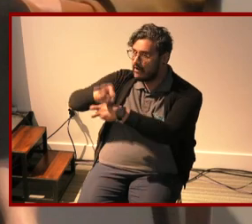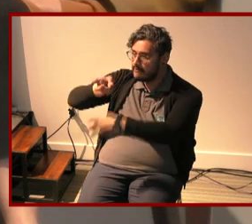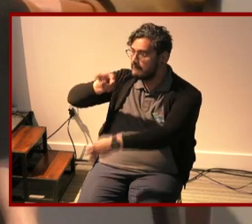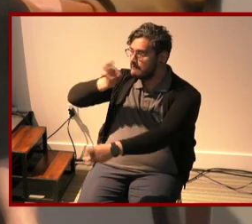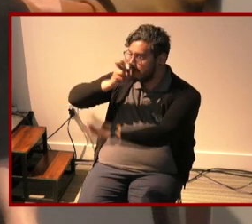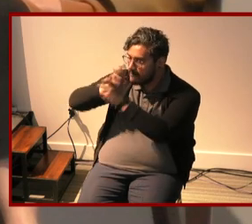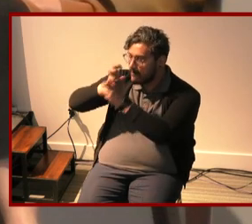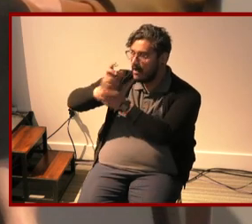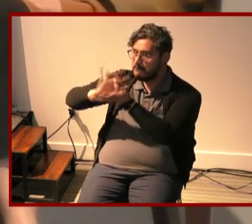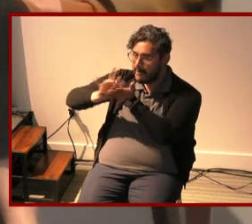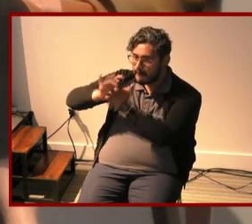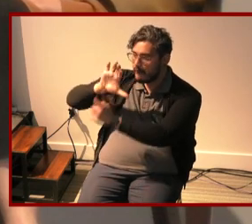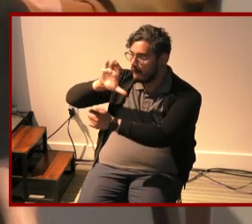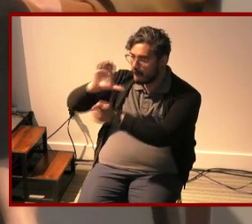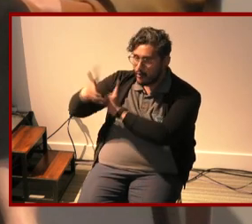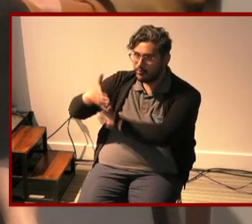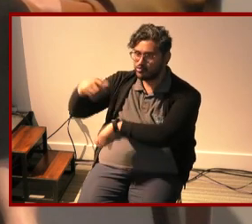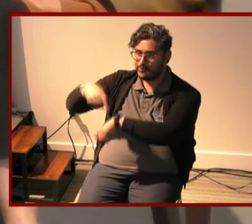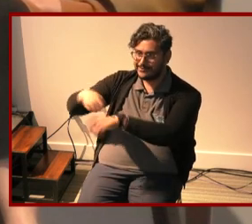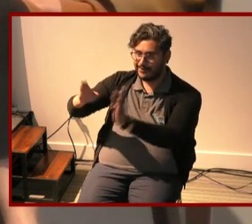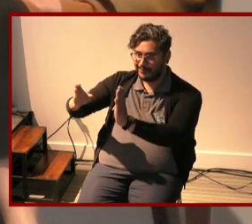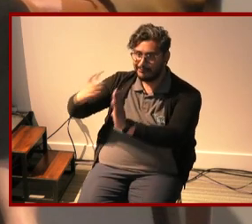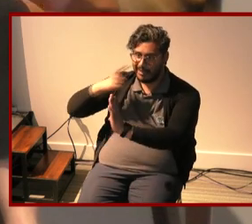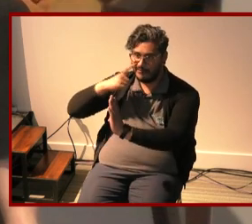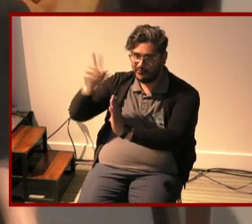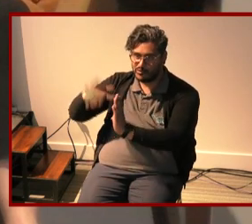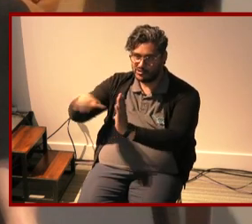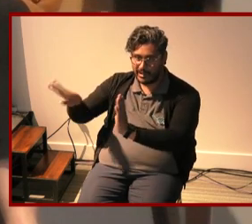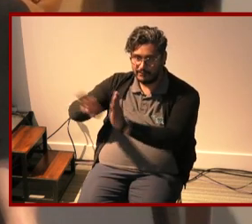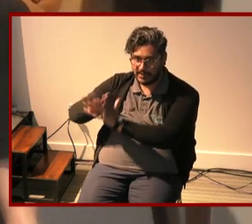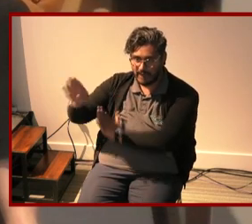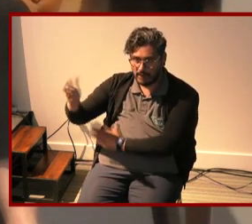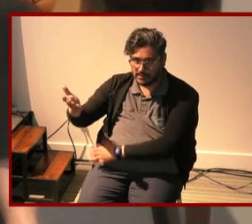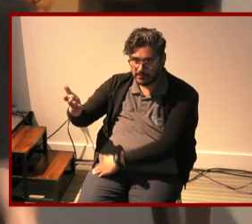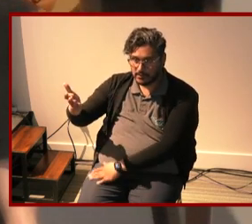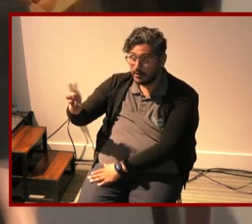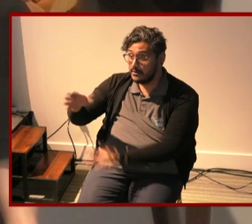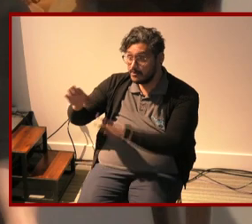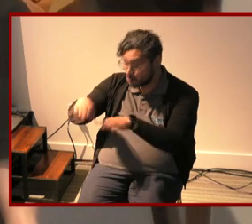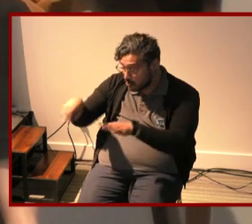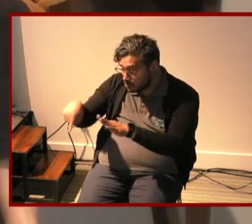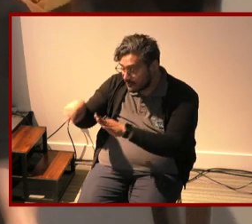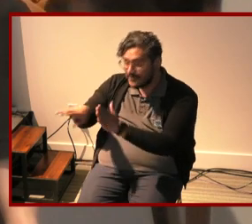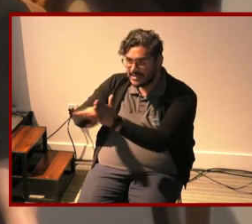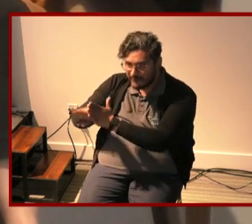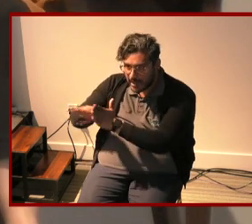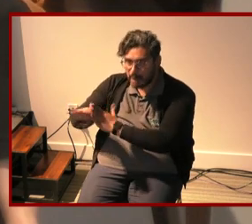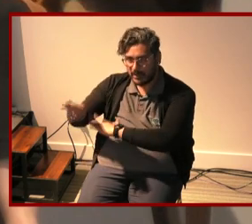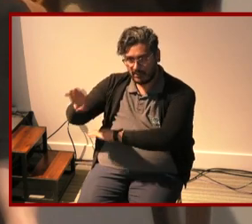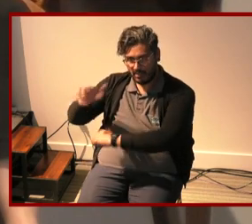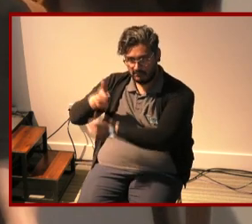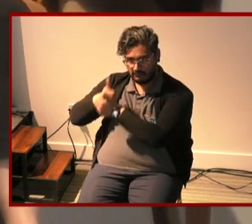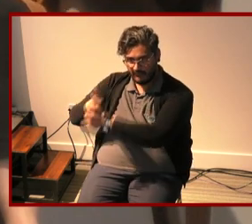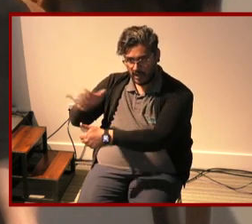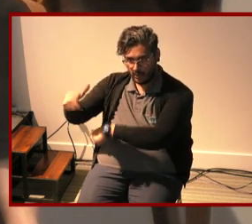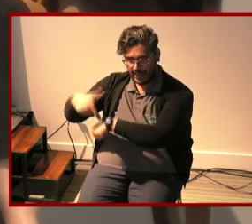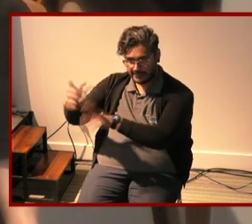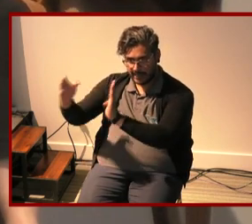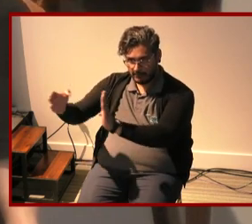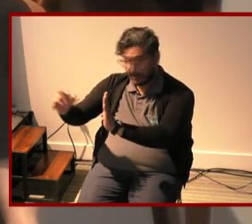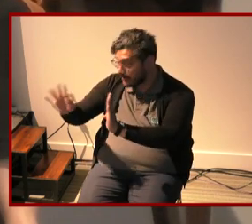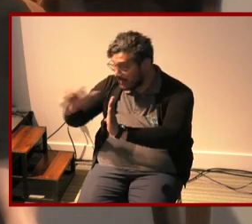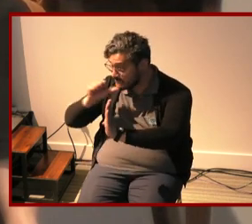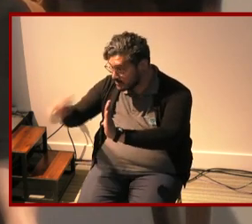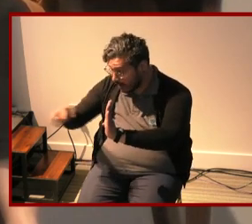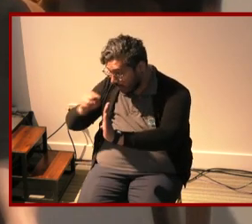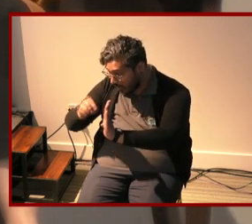cultural timeline for childhood development and that the children develop on this timeline and if they do not then something is